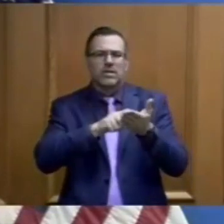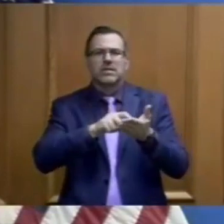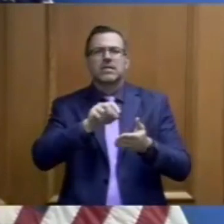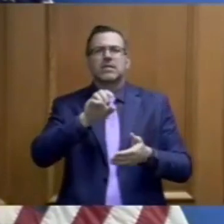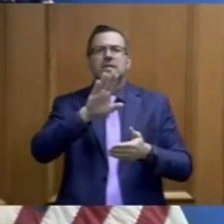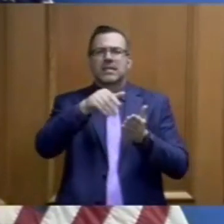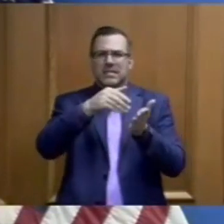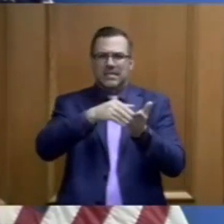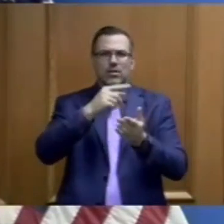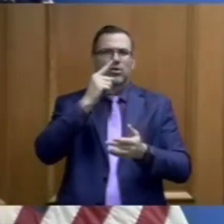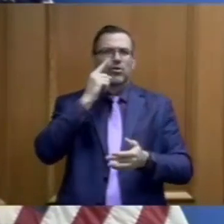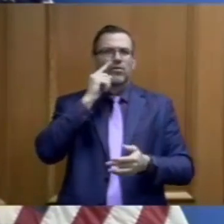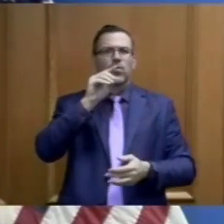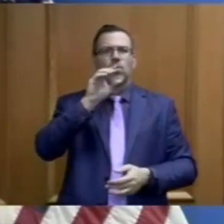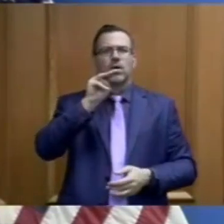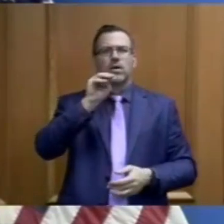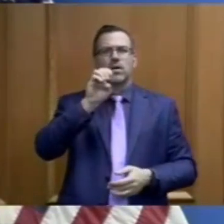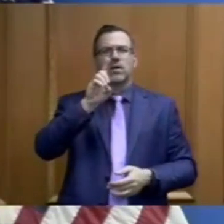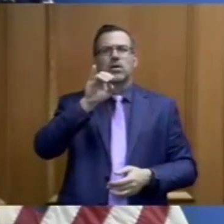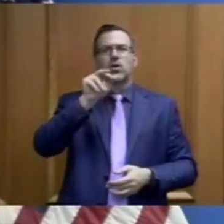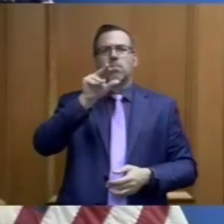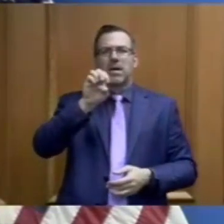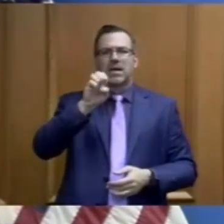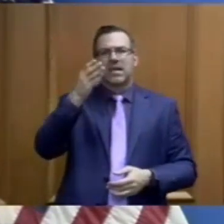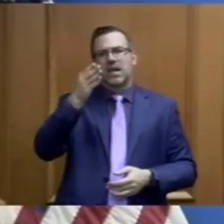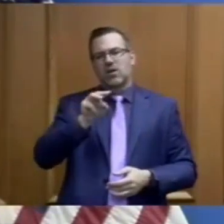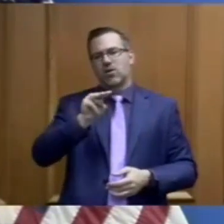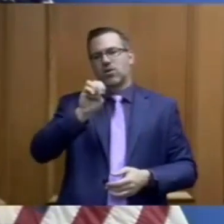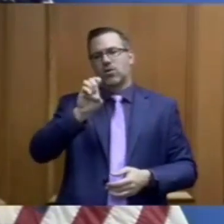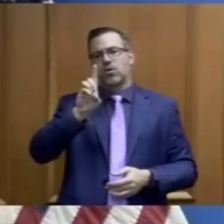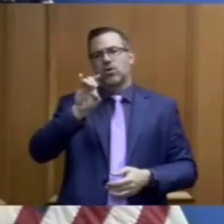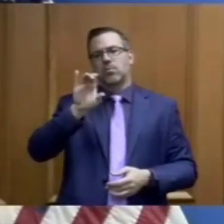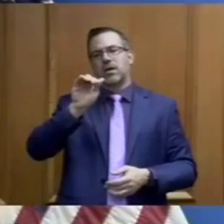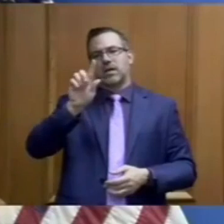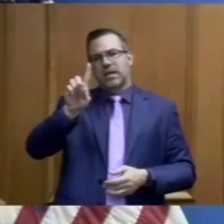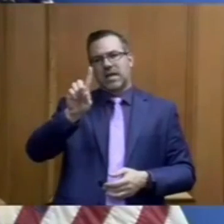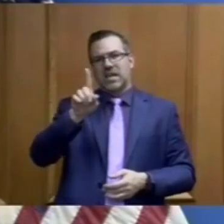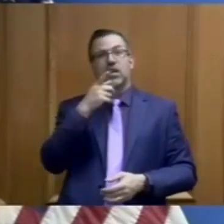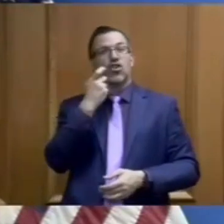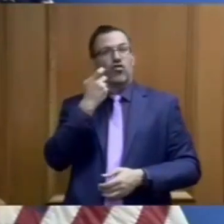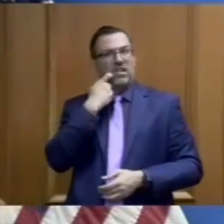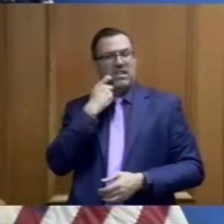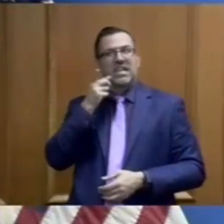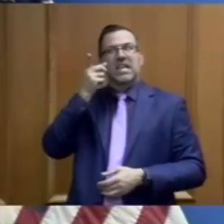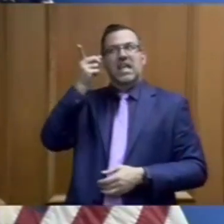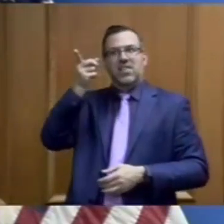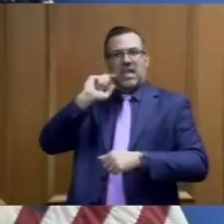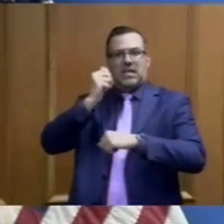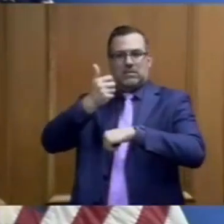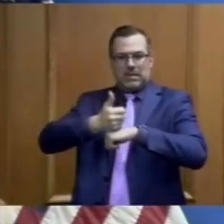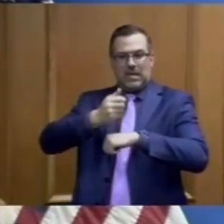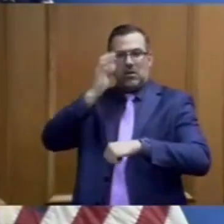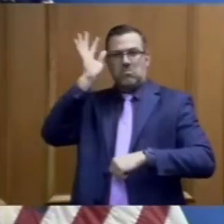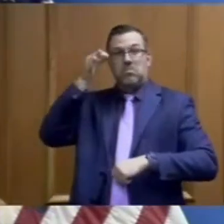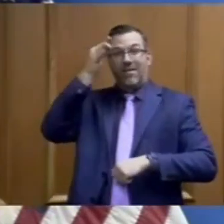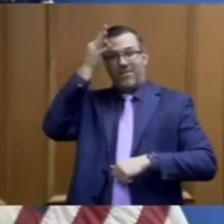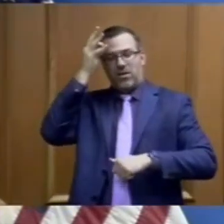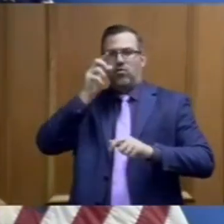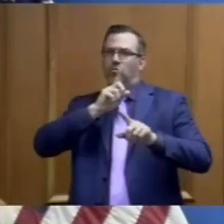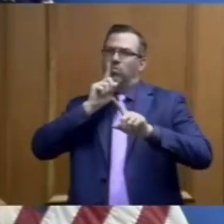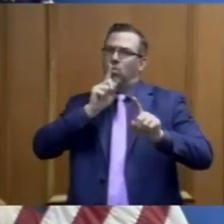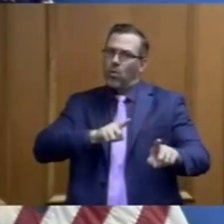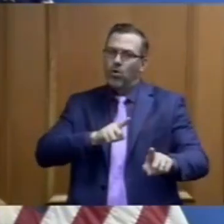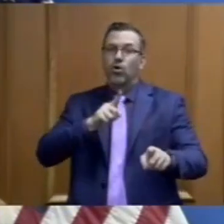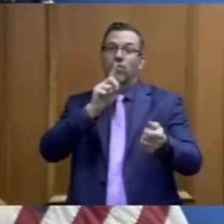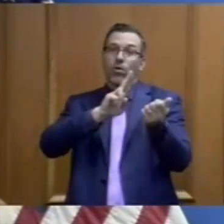and Medicaid, what we call CMS, did come out in the last day or so with a federal mandate for nursing homes